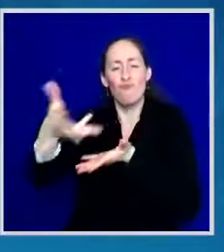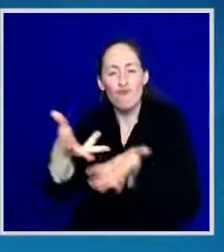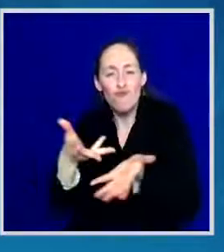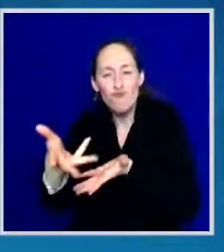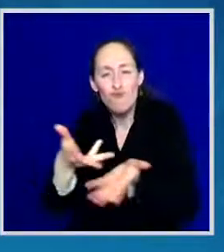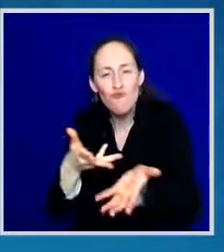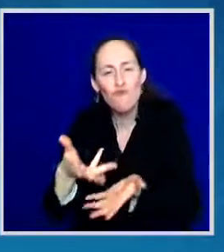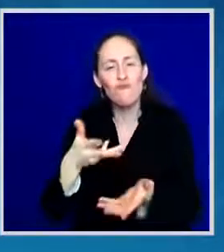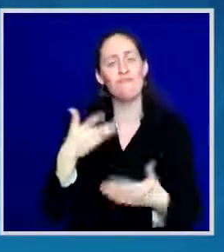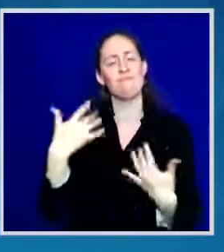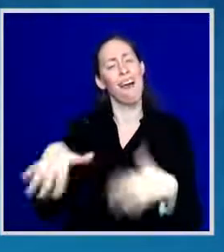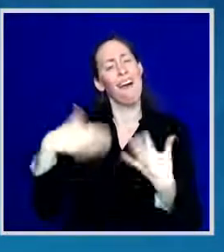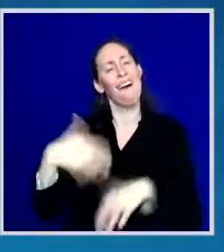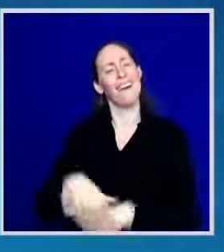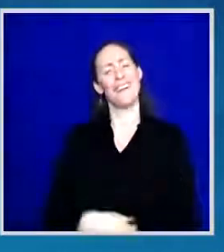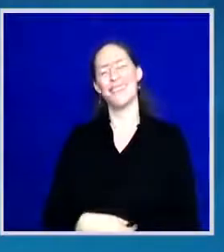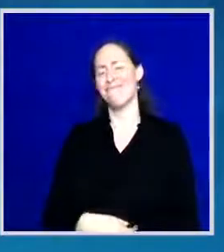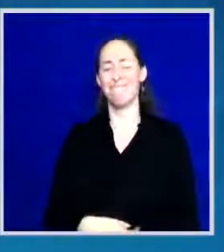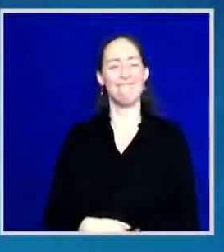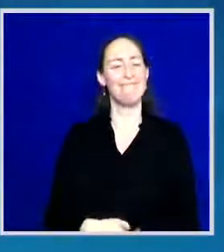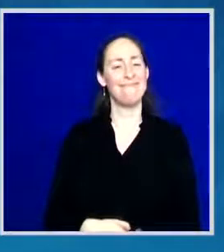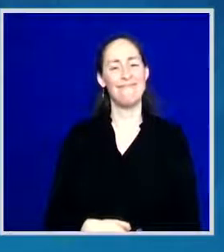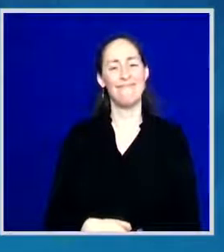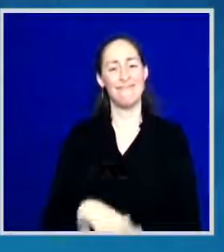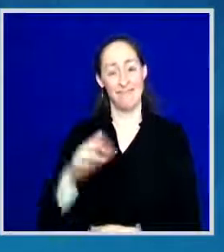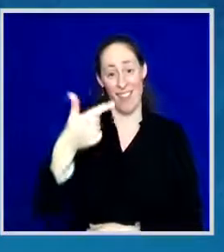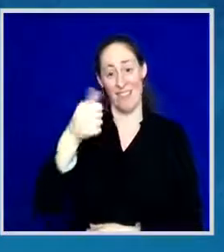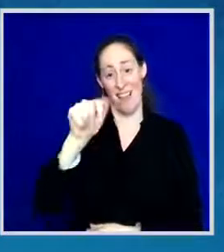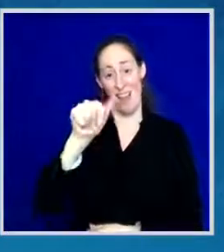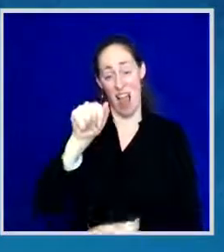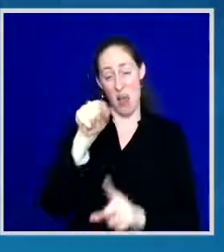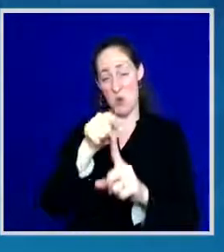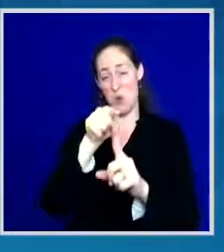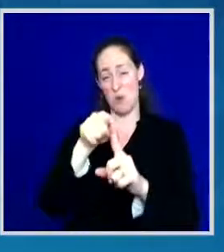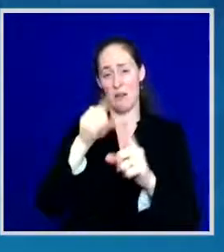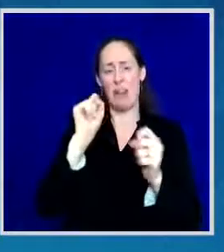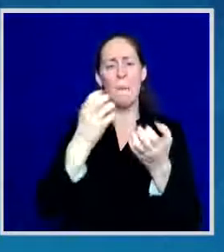you can be anything you want to be.